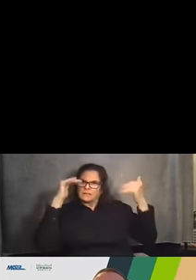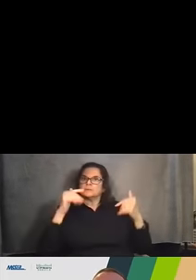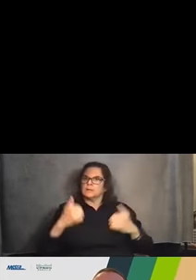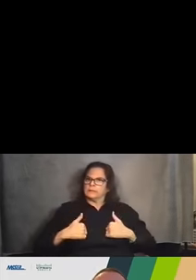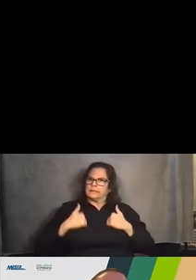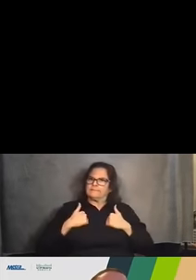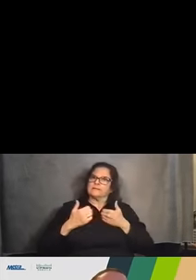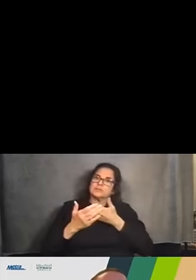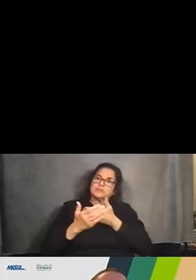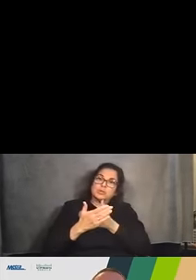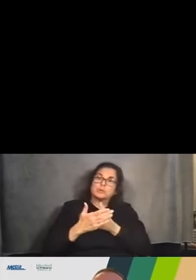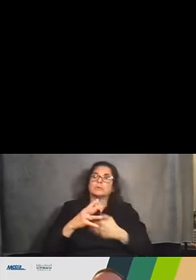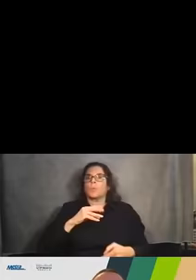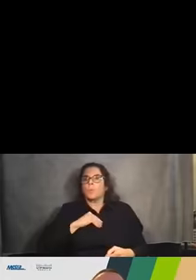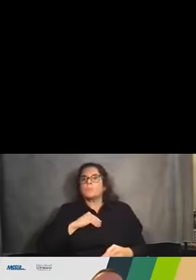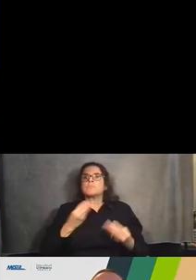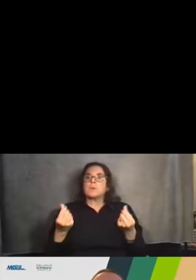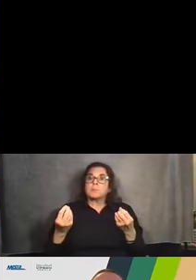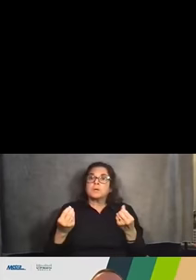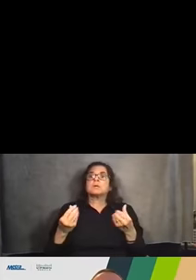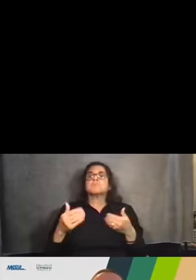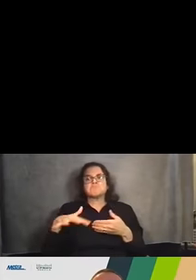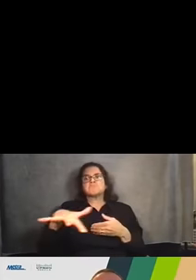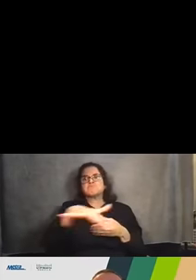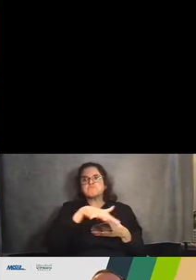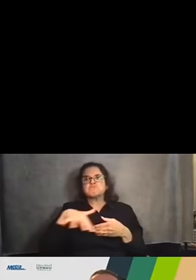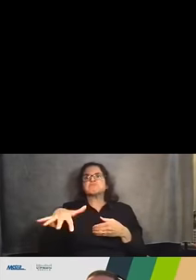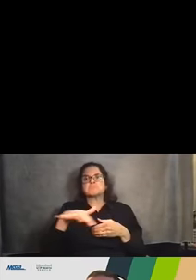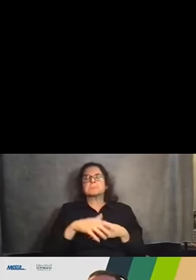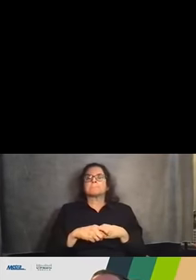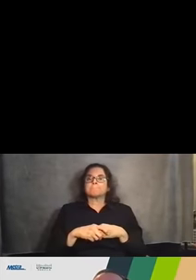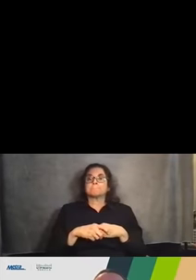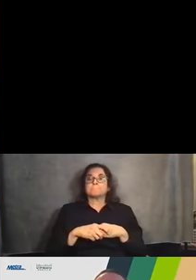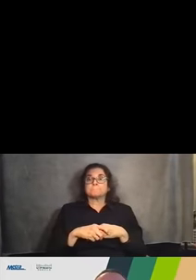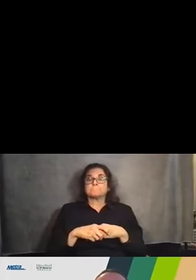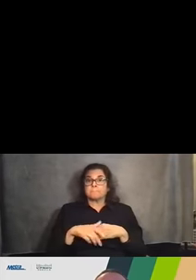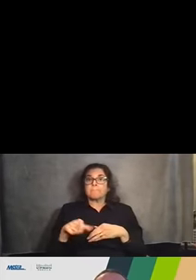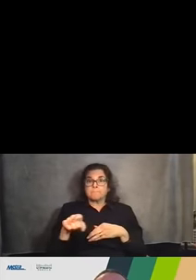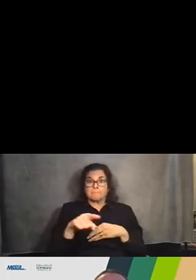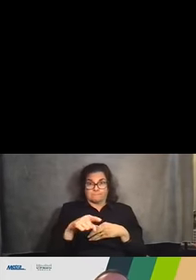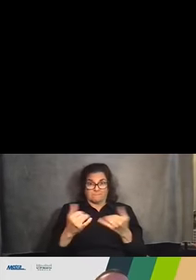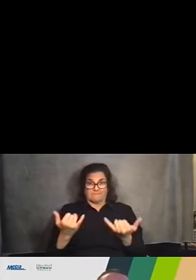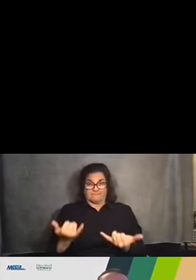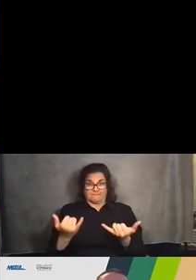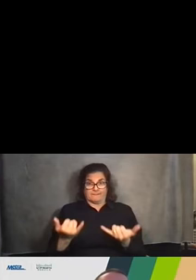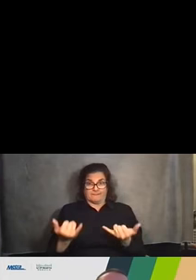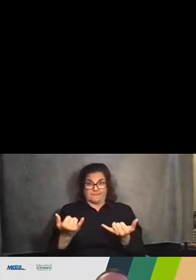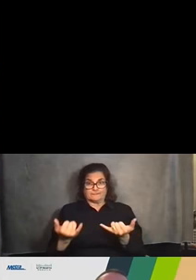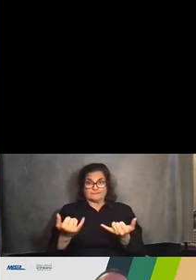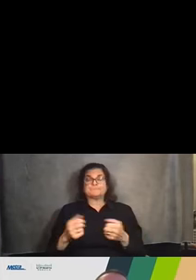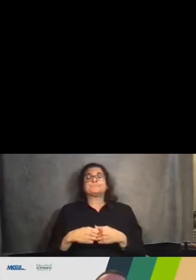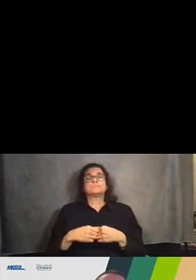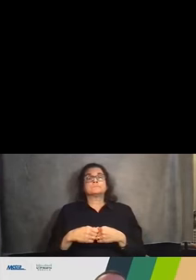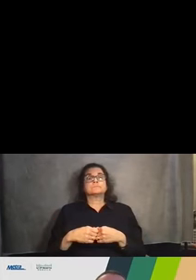property owner, et cetera. So just wanted to remind folks where we are at right now. We are